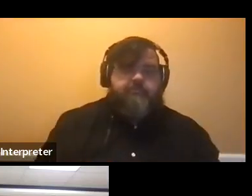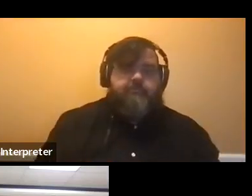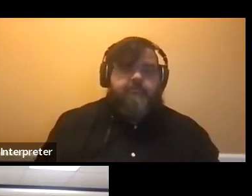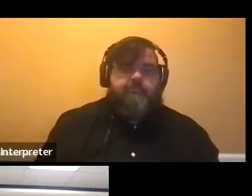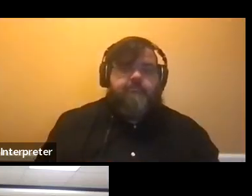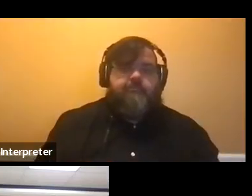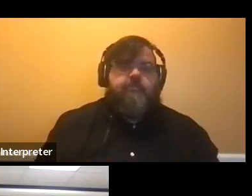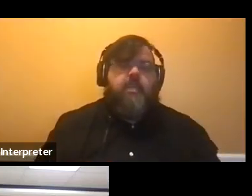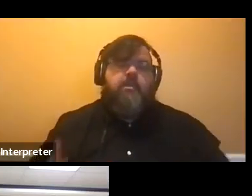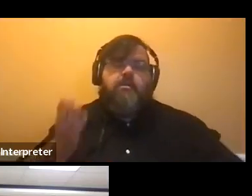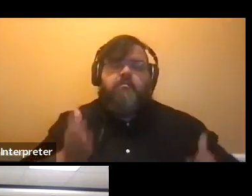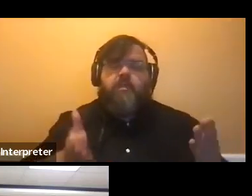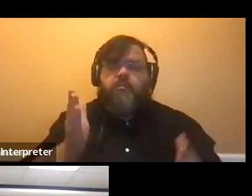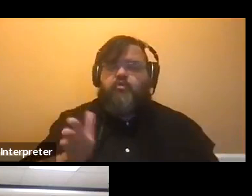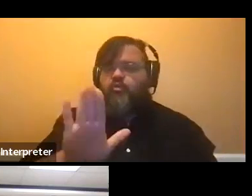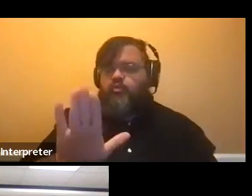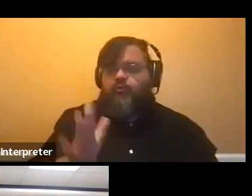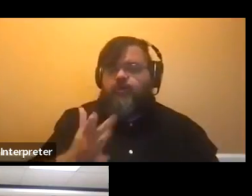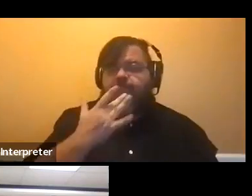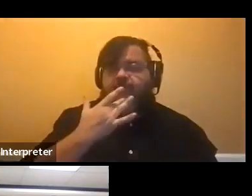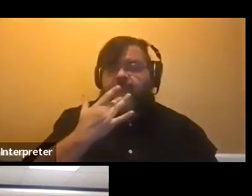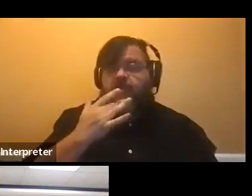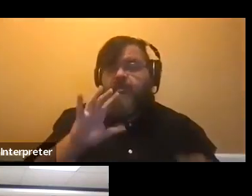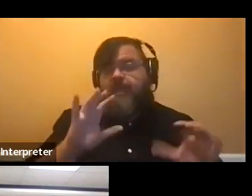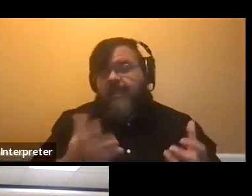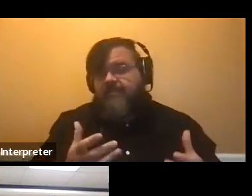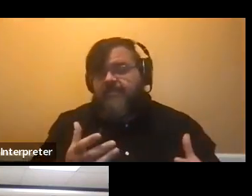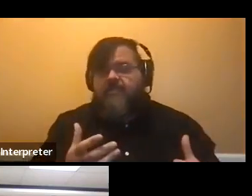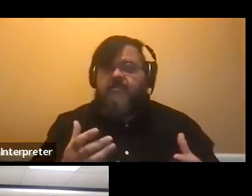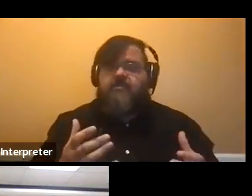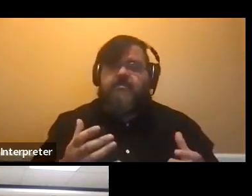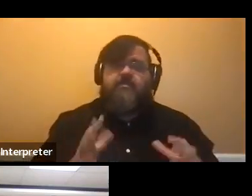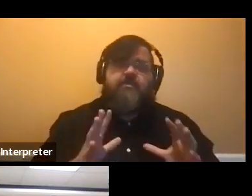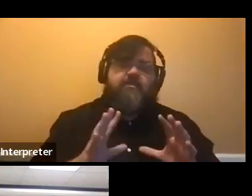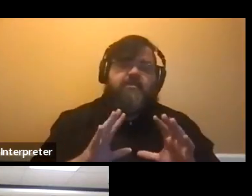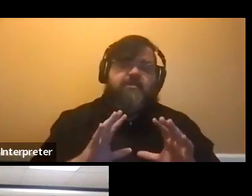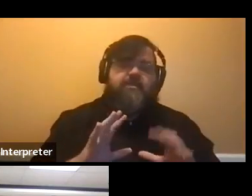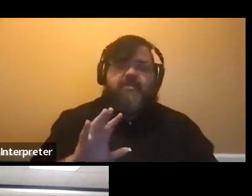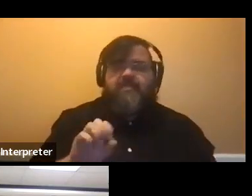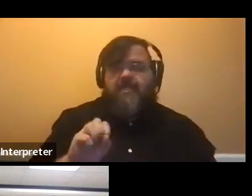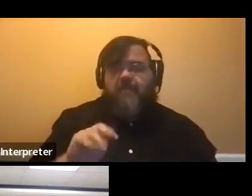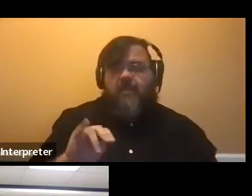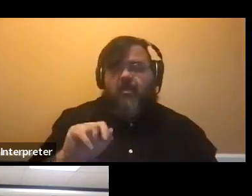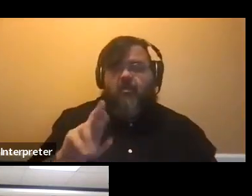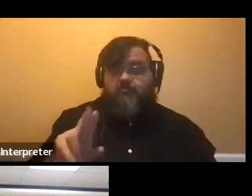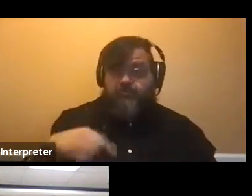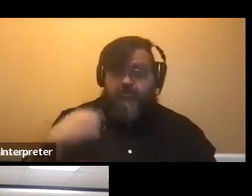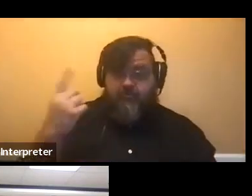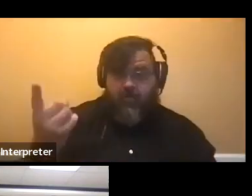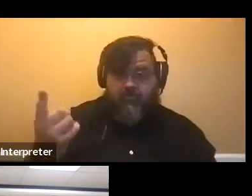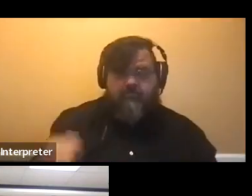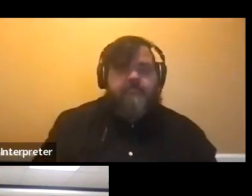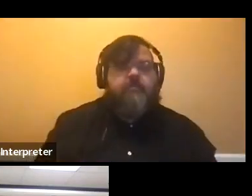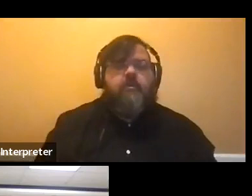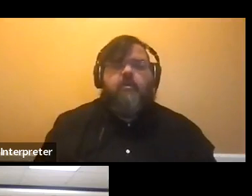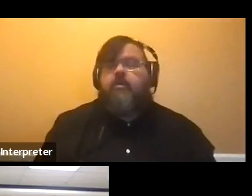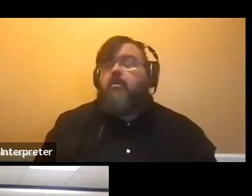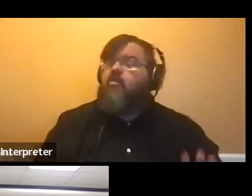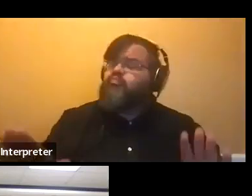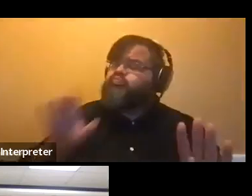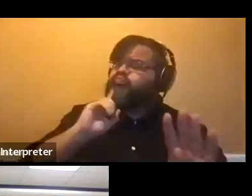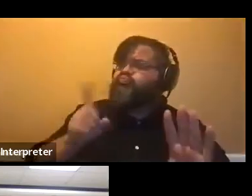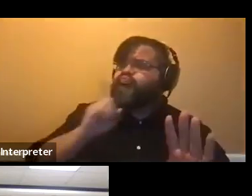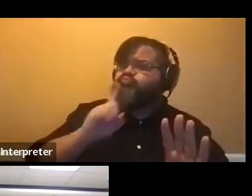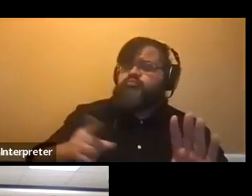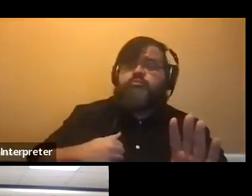one of your favorite courses or your favorite seminars that you've taken? Sure. Yeah, no, the only thing I would add to